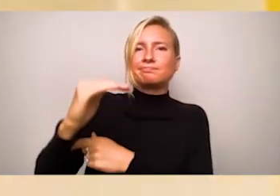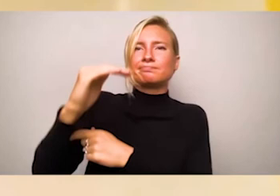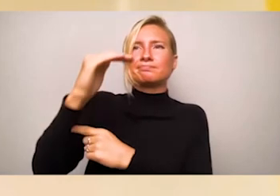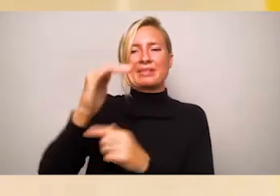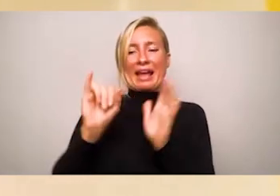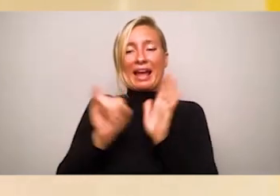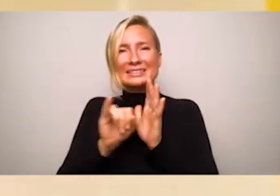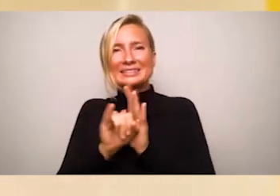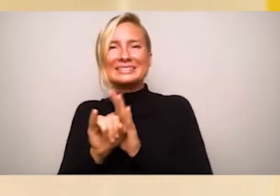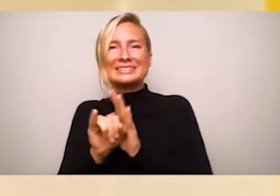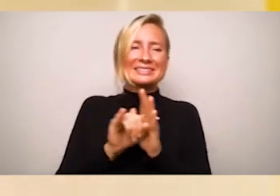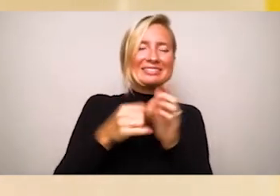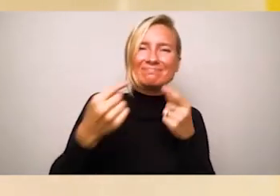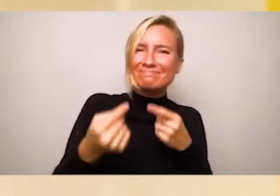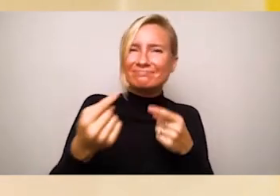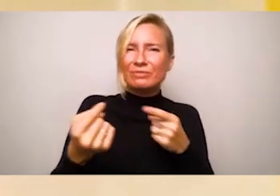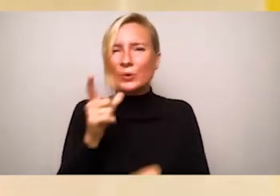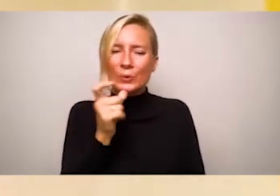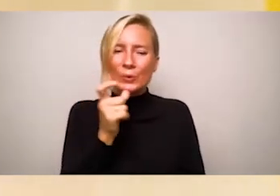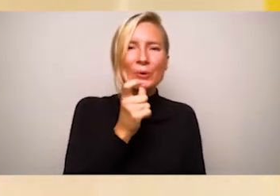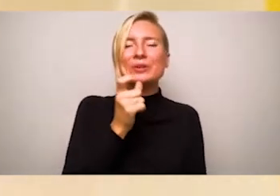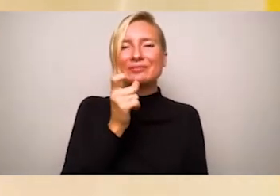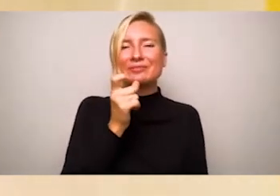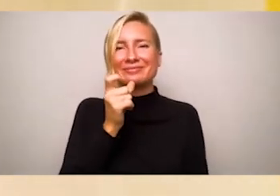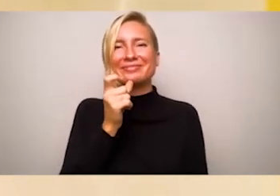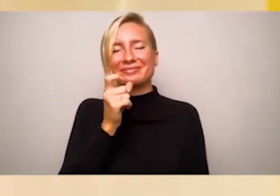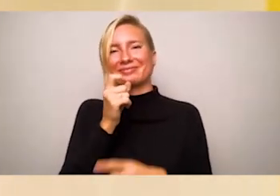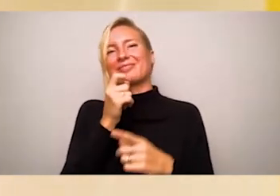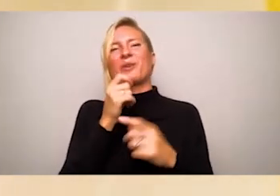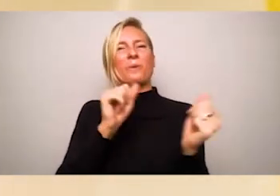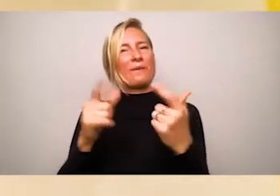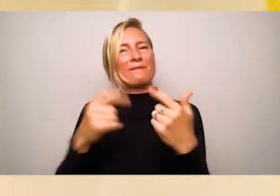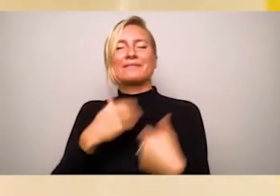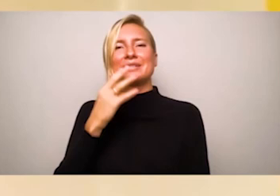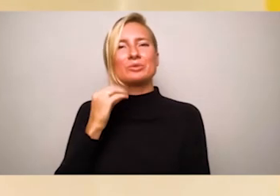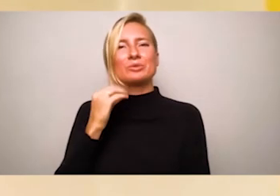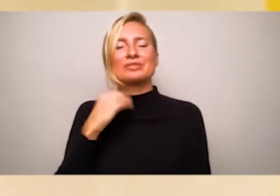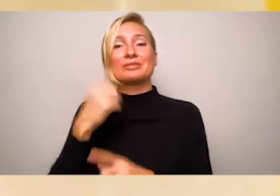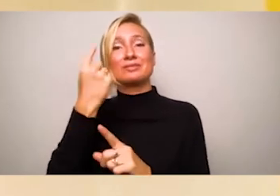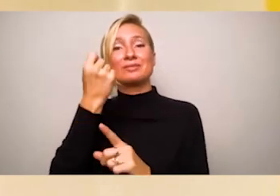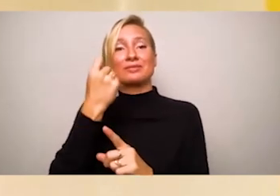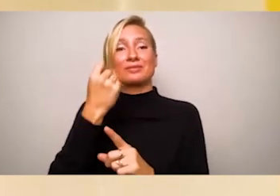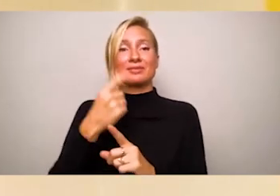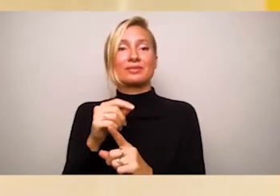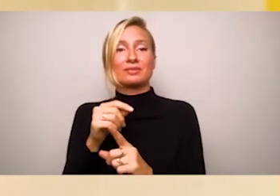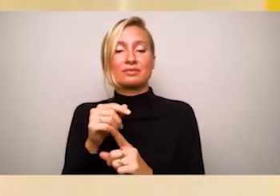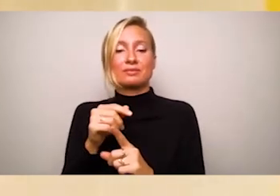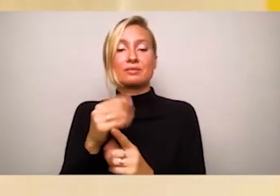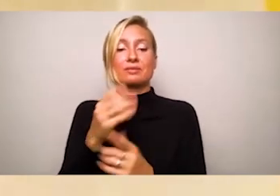captures the universal truths of childhood, truths from which freshmen are not yet so removed.